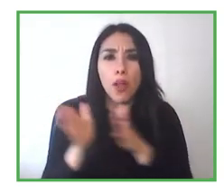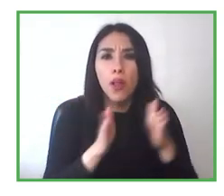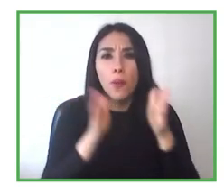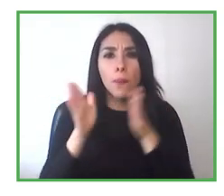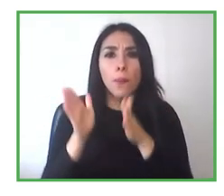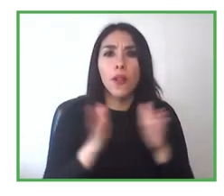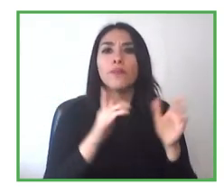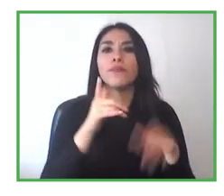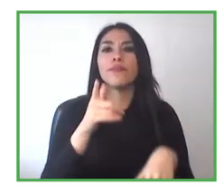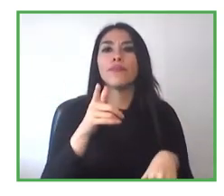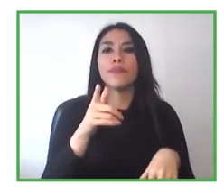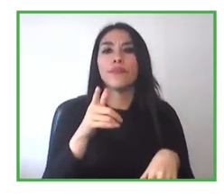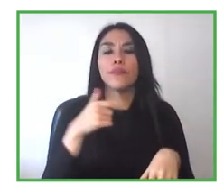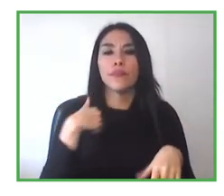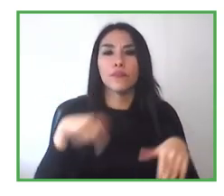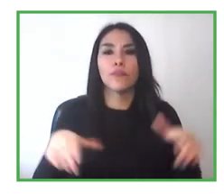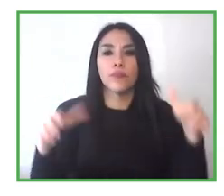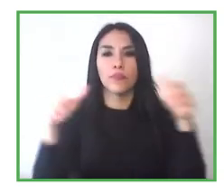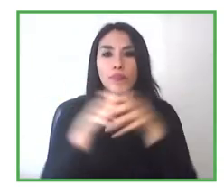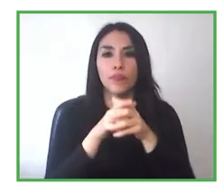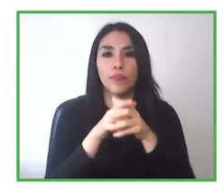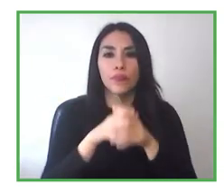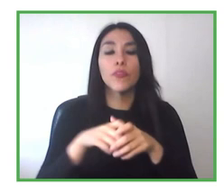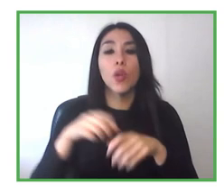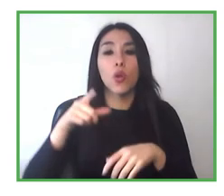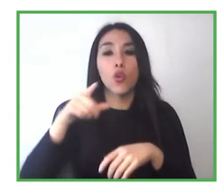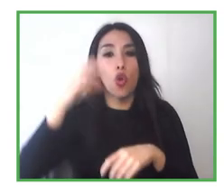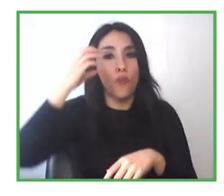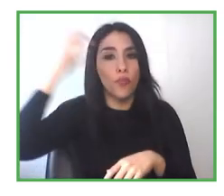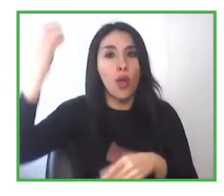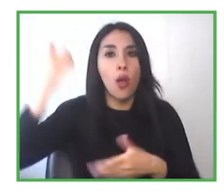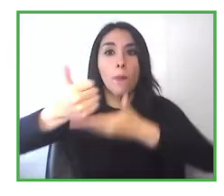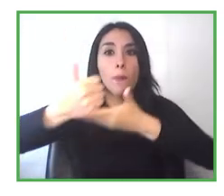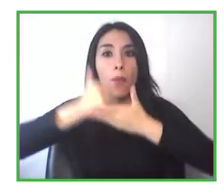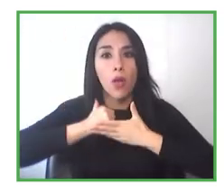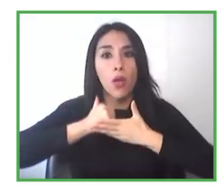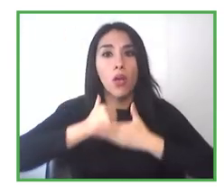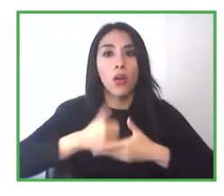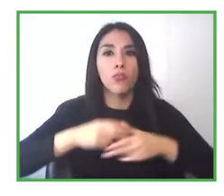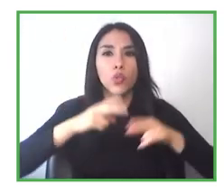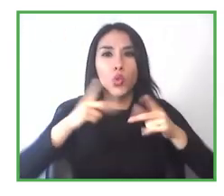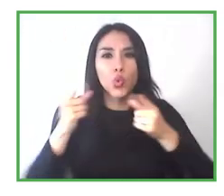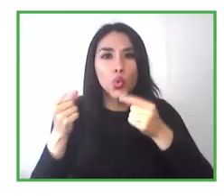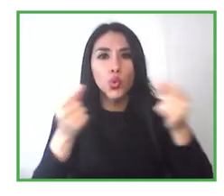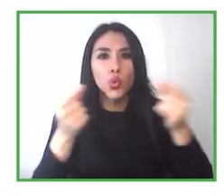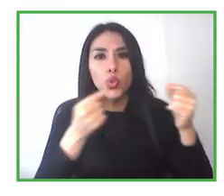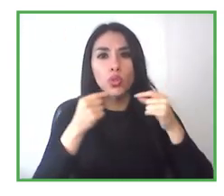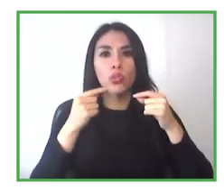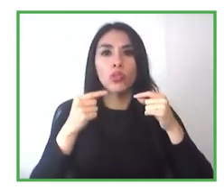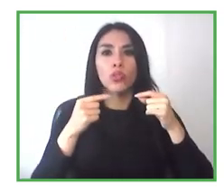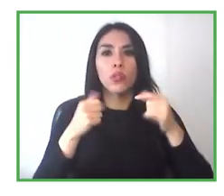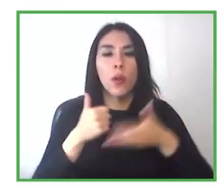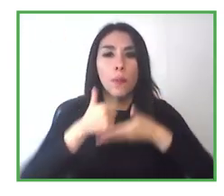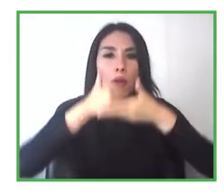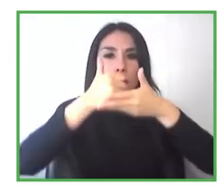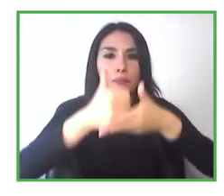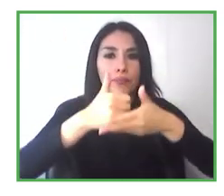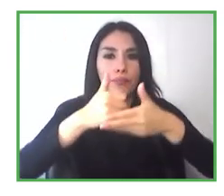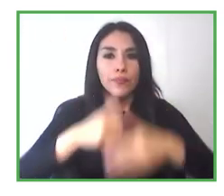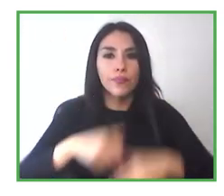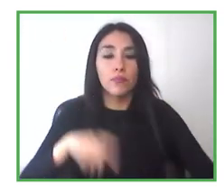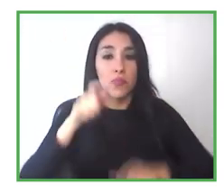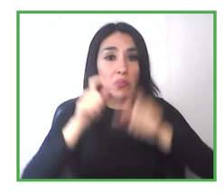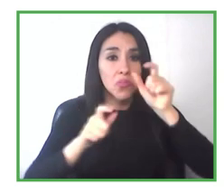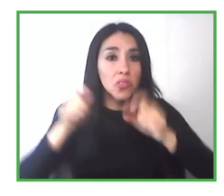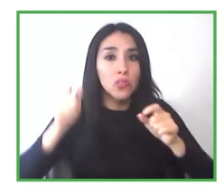programmes from the council or boroughs can help to prepare companies to train these people. They may be